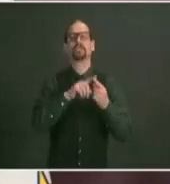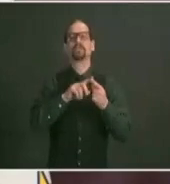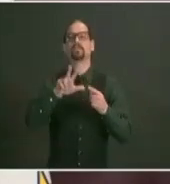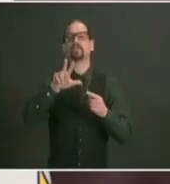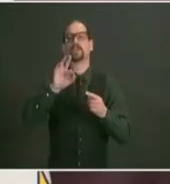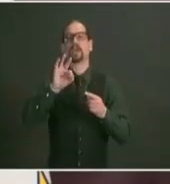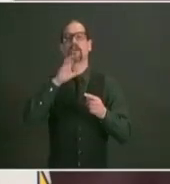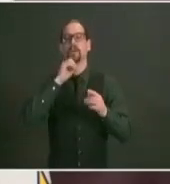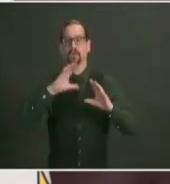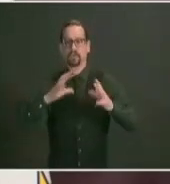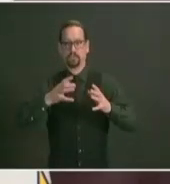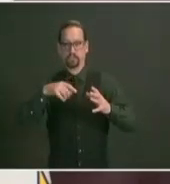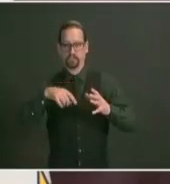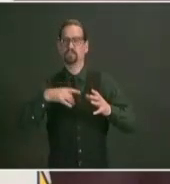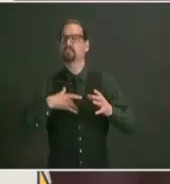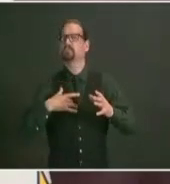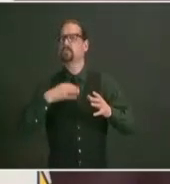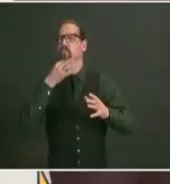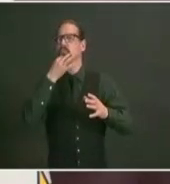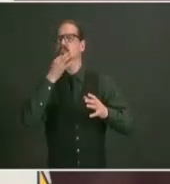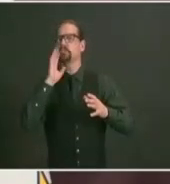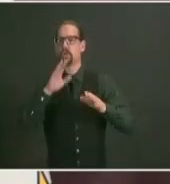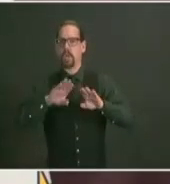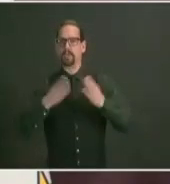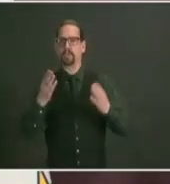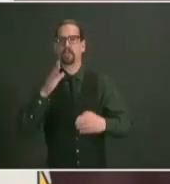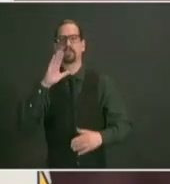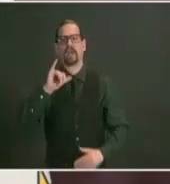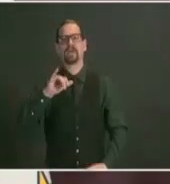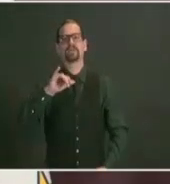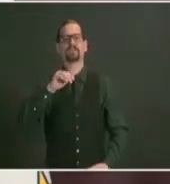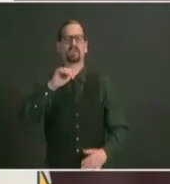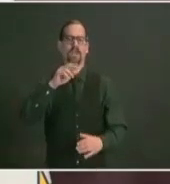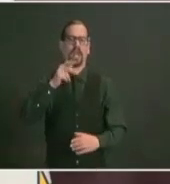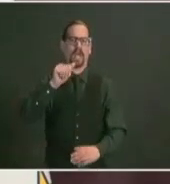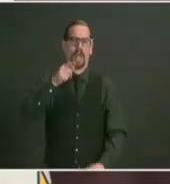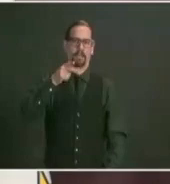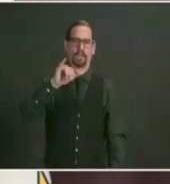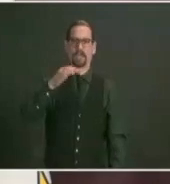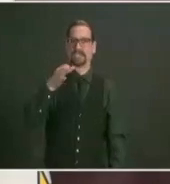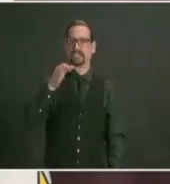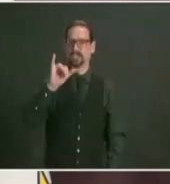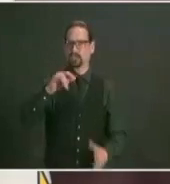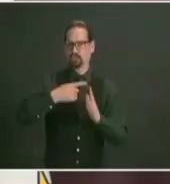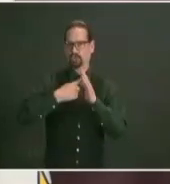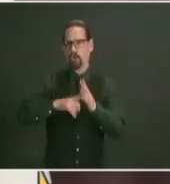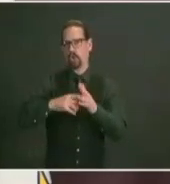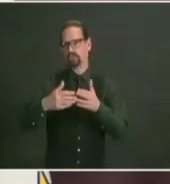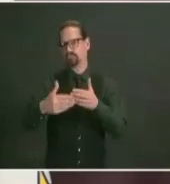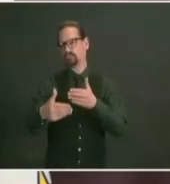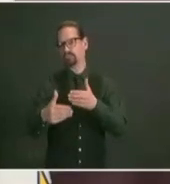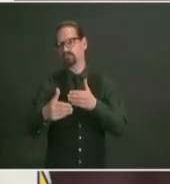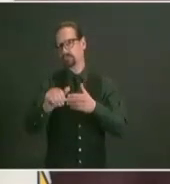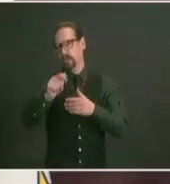19th as the governor has shared we'll be back with the specific dates of how we'll speed up those